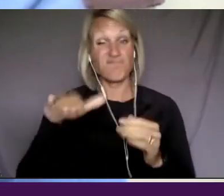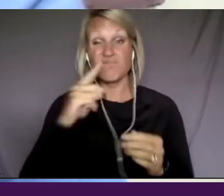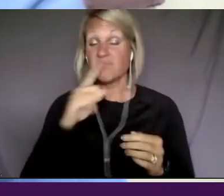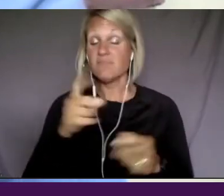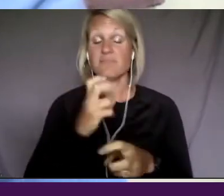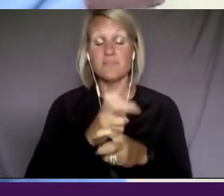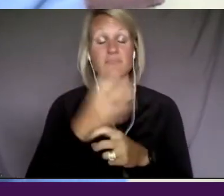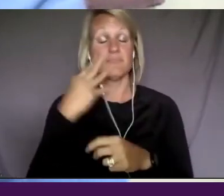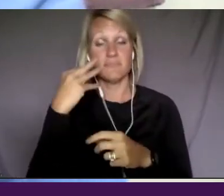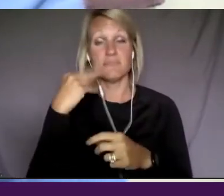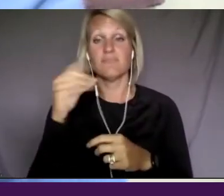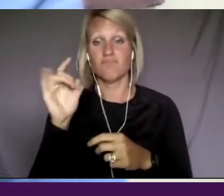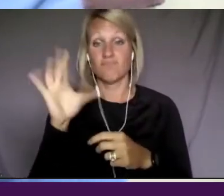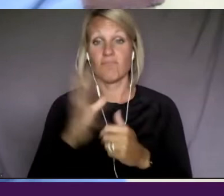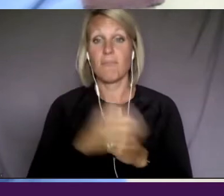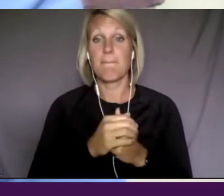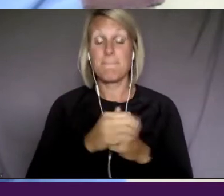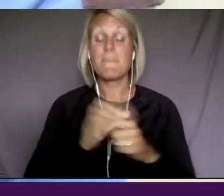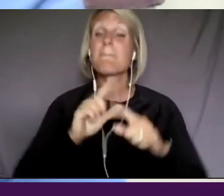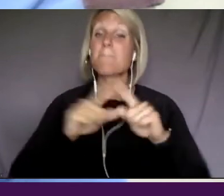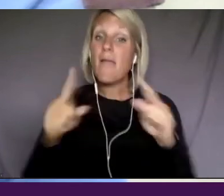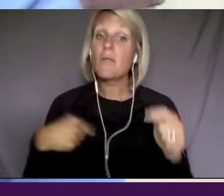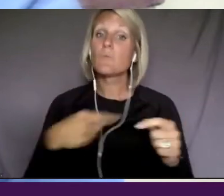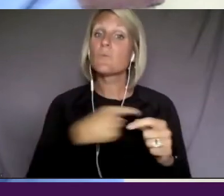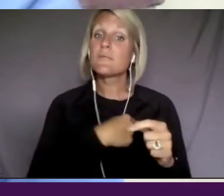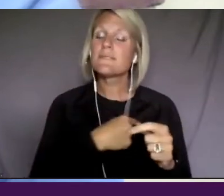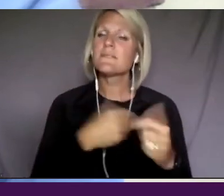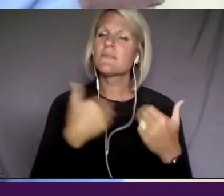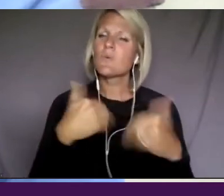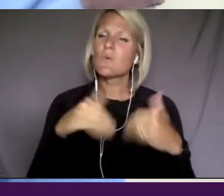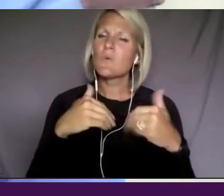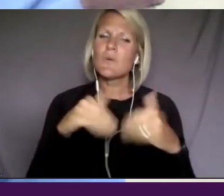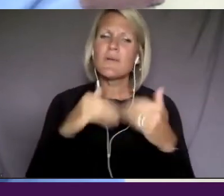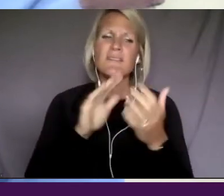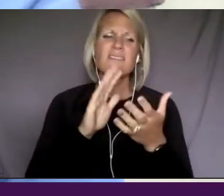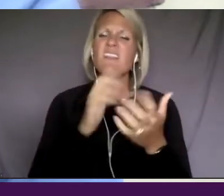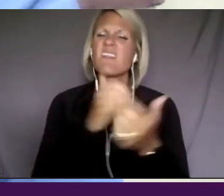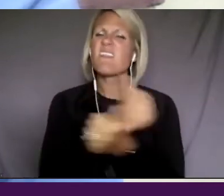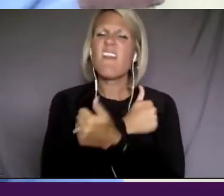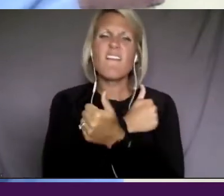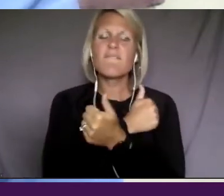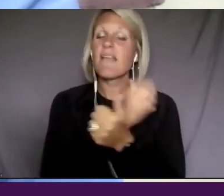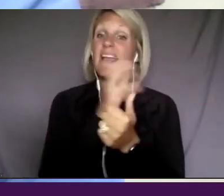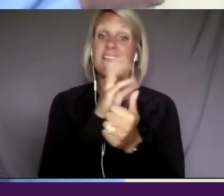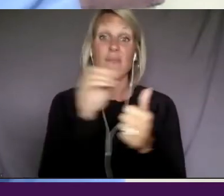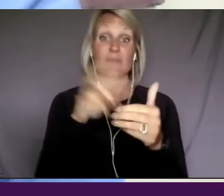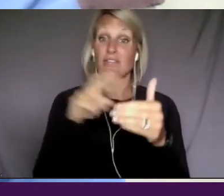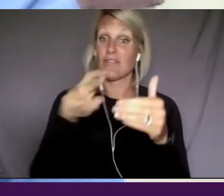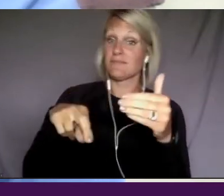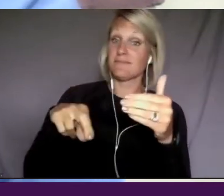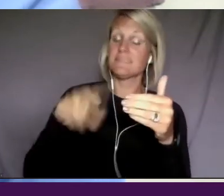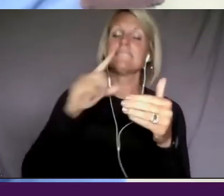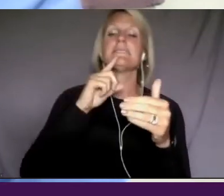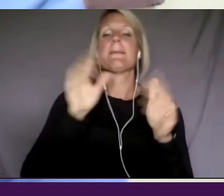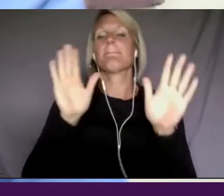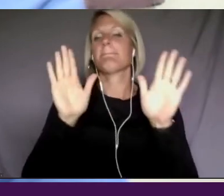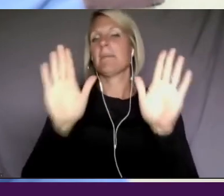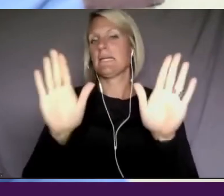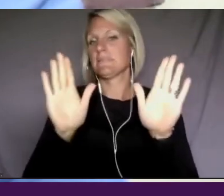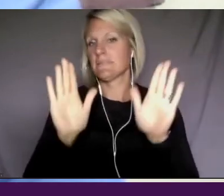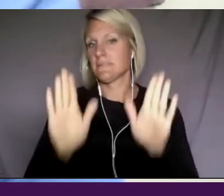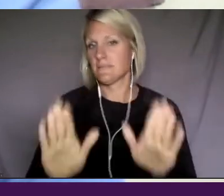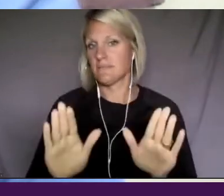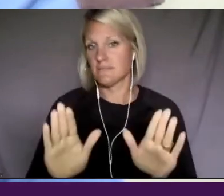but, but it's one that we grew to love and the product is, is, uh, amazing, uh, given